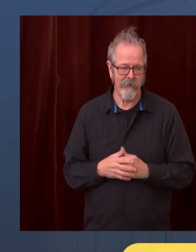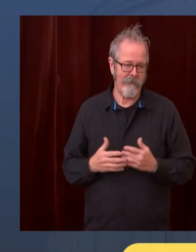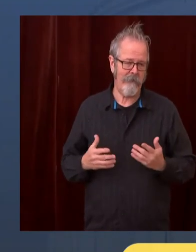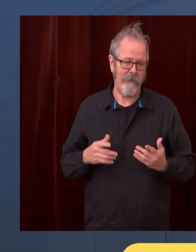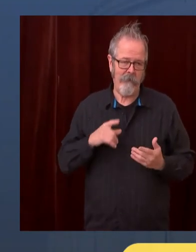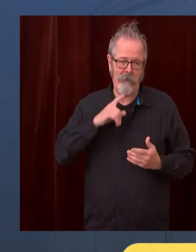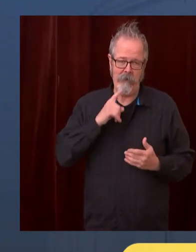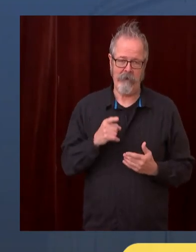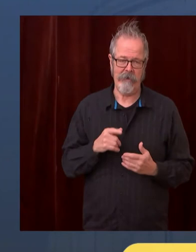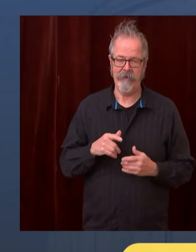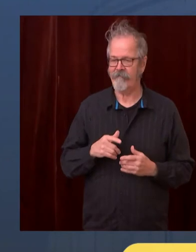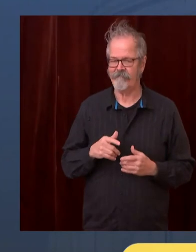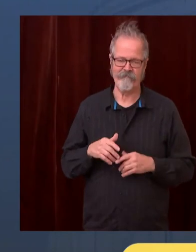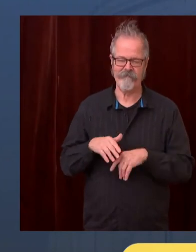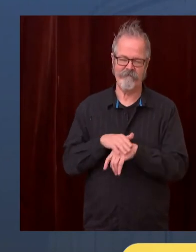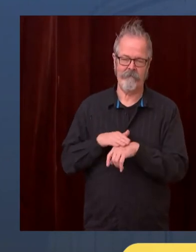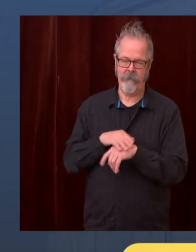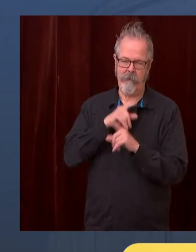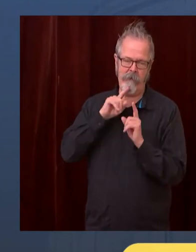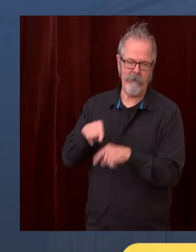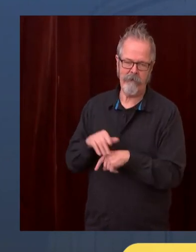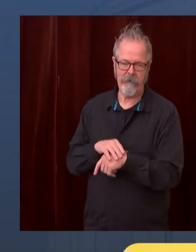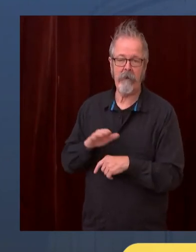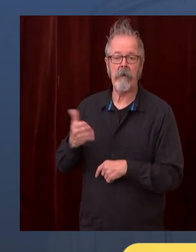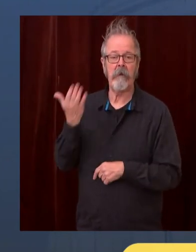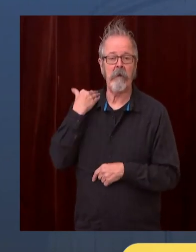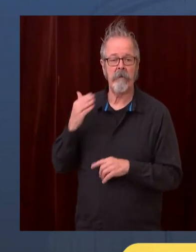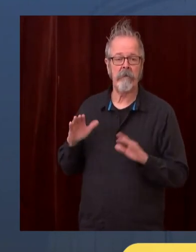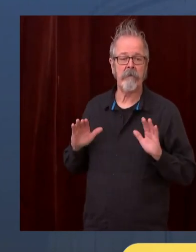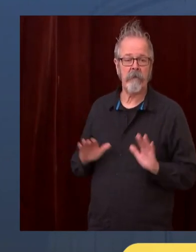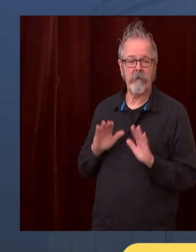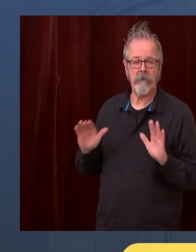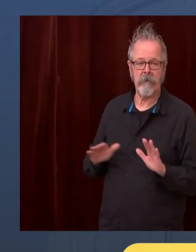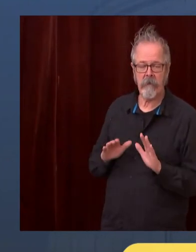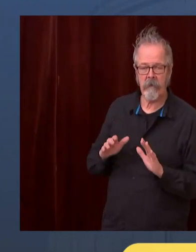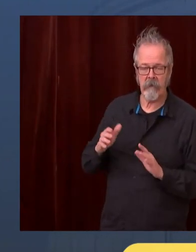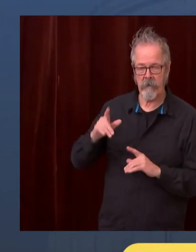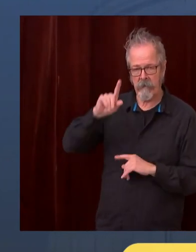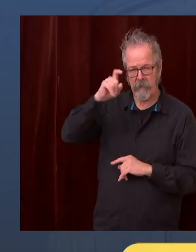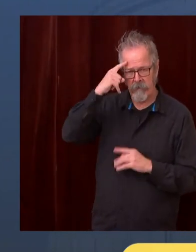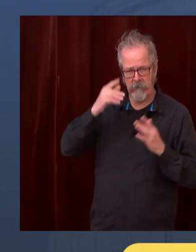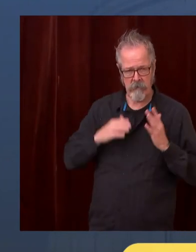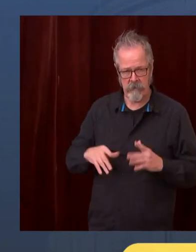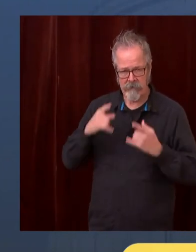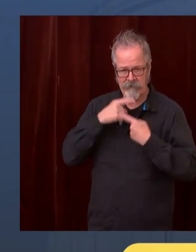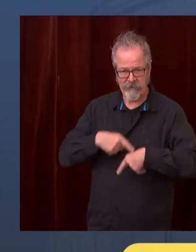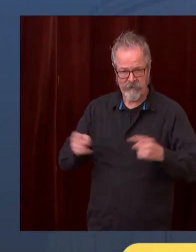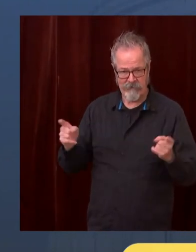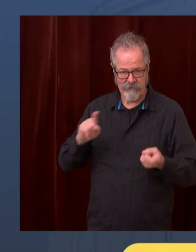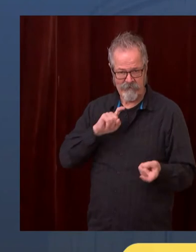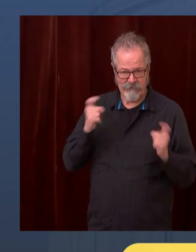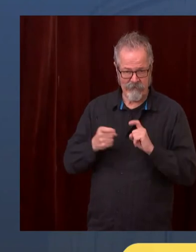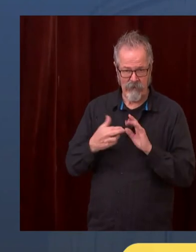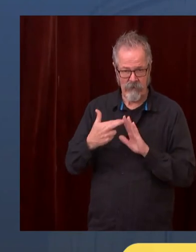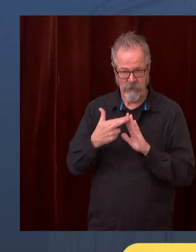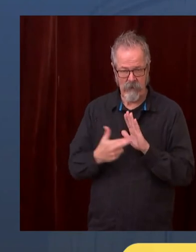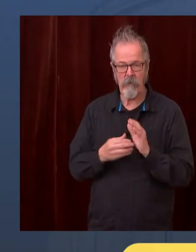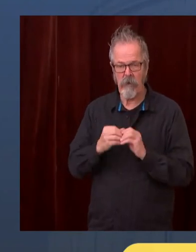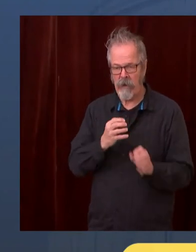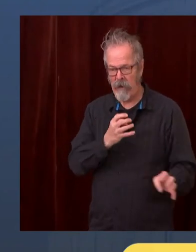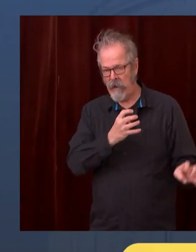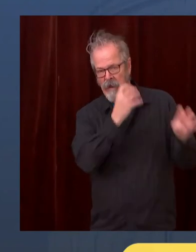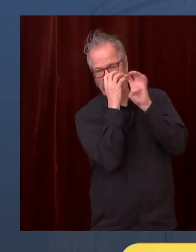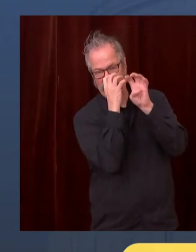the changes in how, you with indoor dining and other activities,